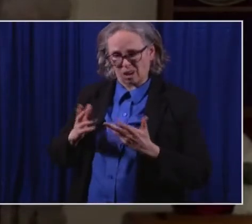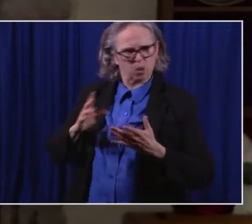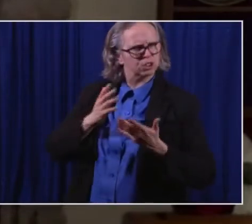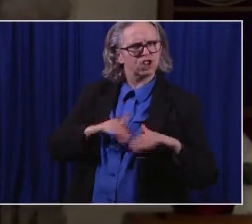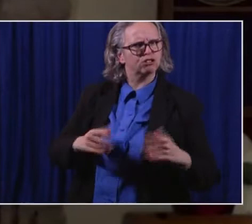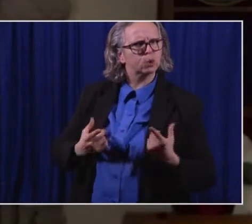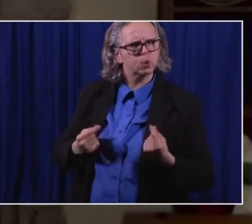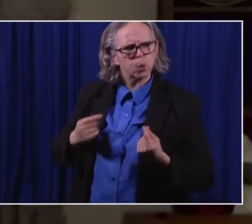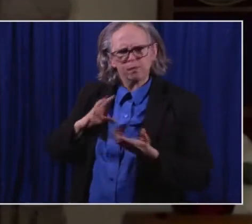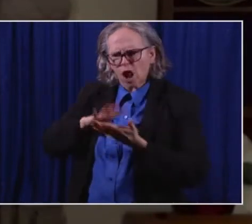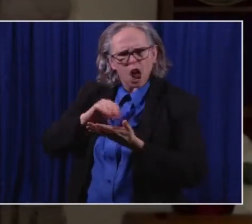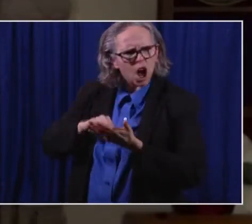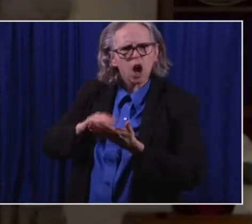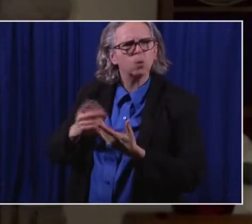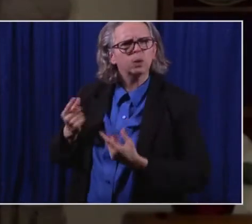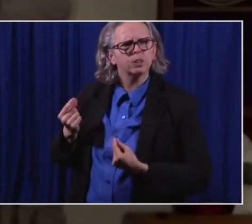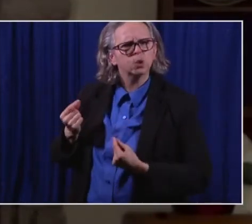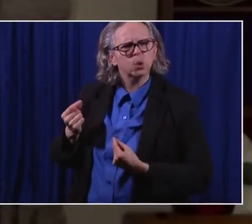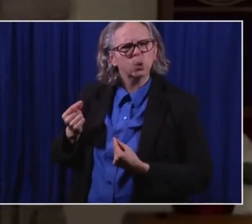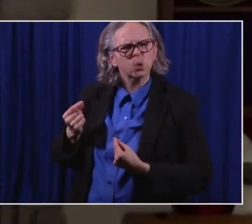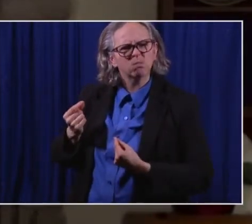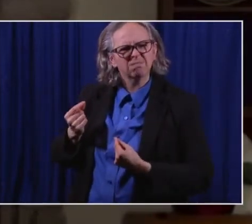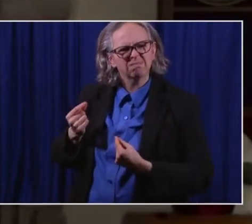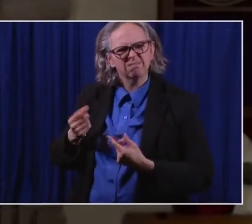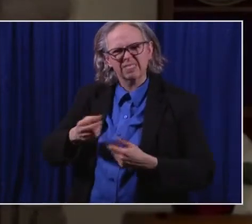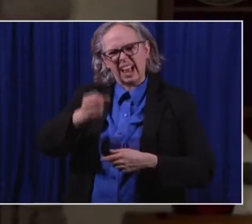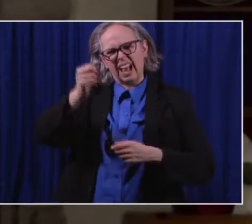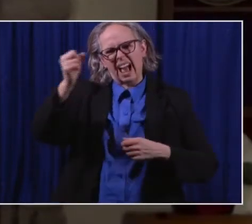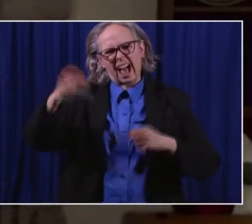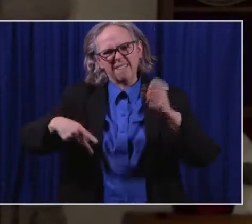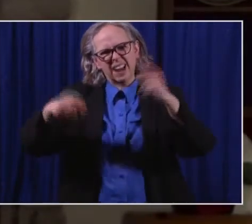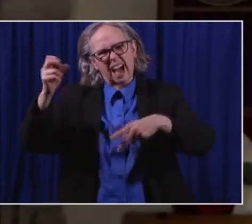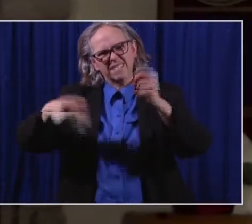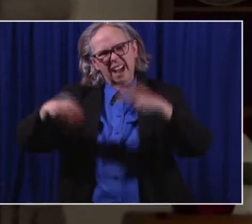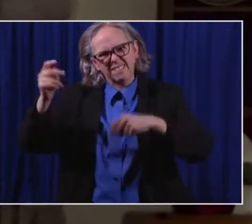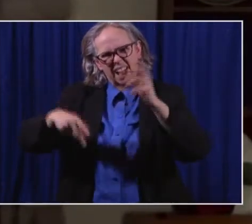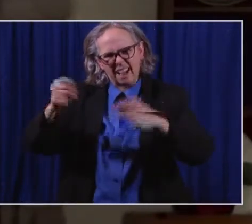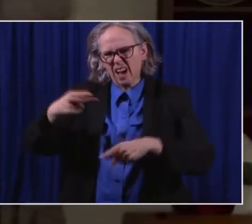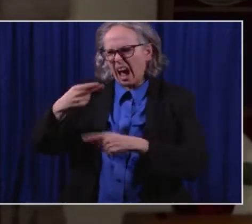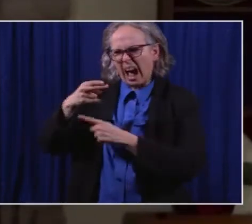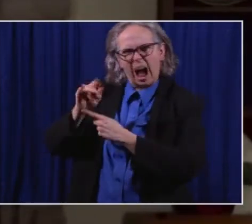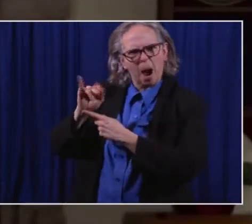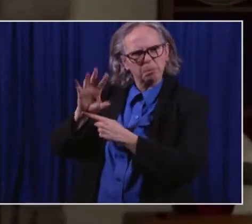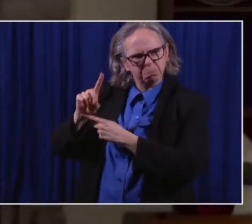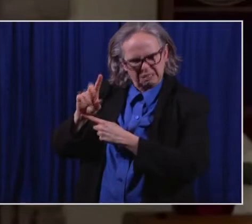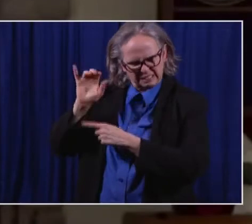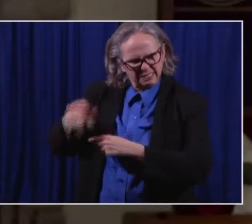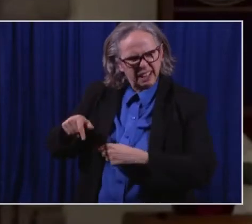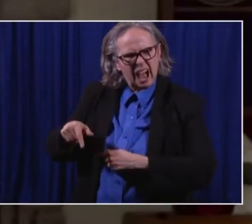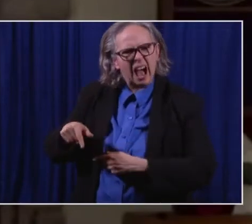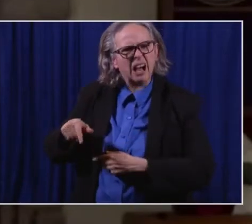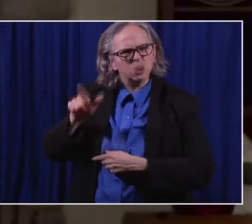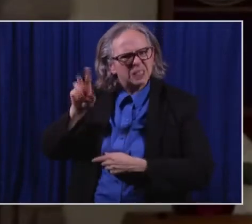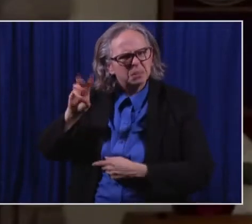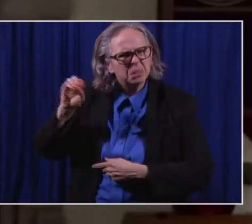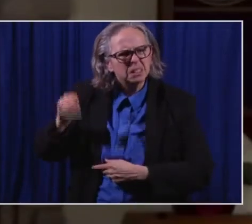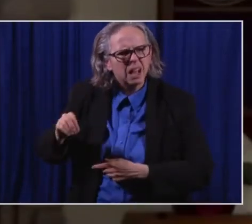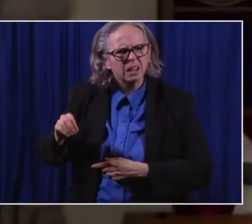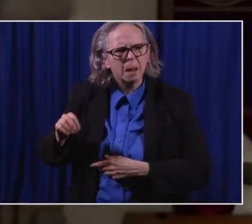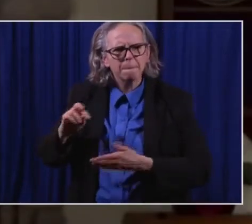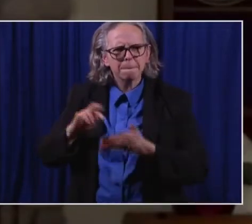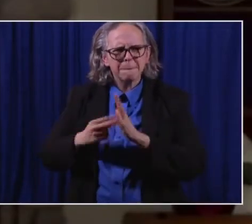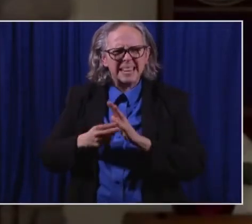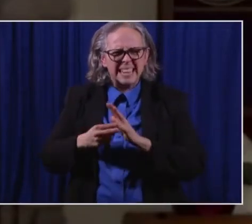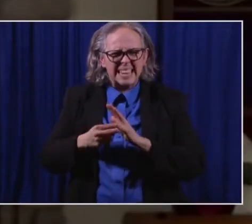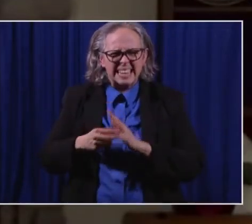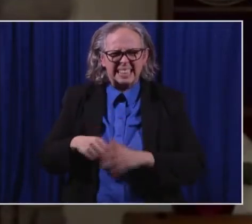are partially remotes or what we will call hybrid. That means that 71% of our the